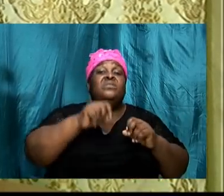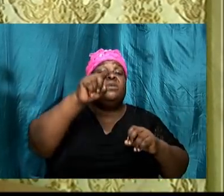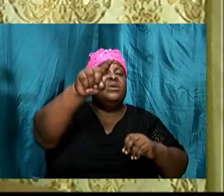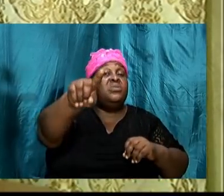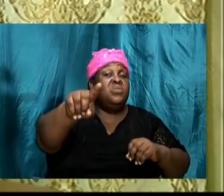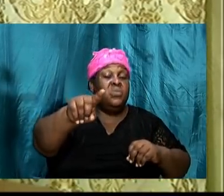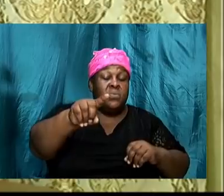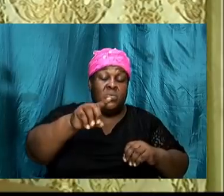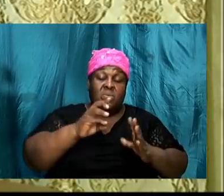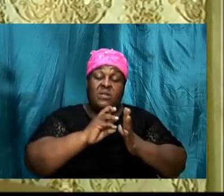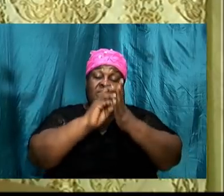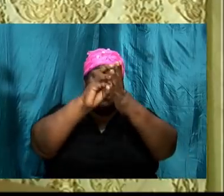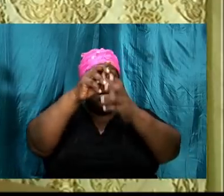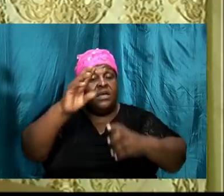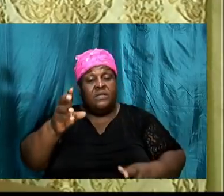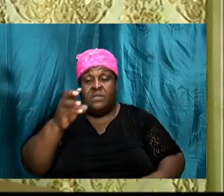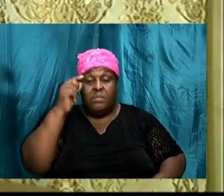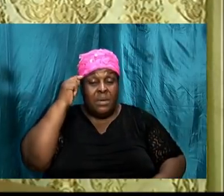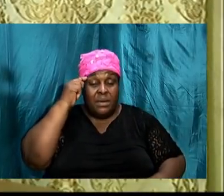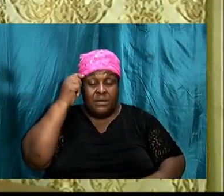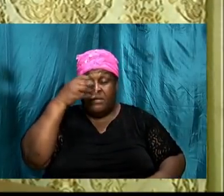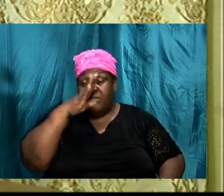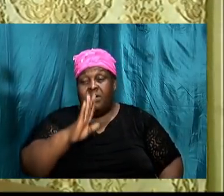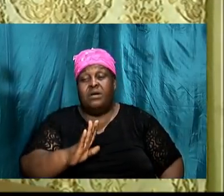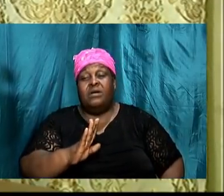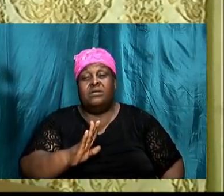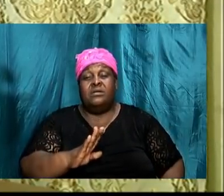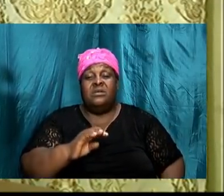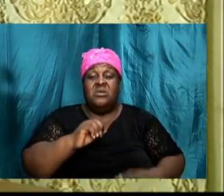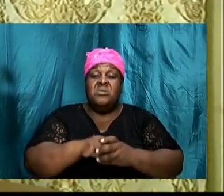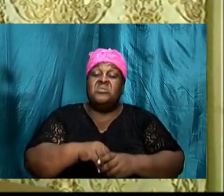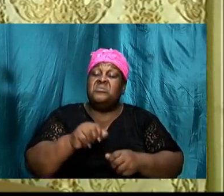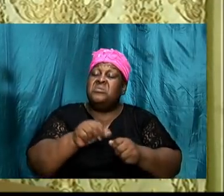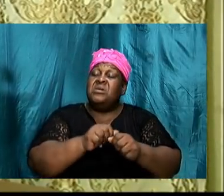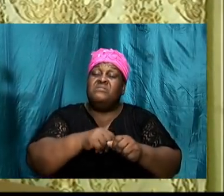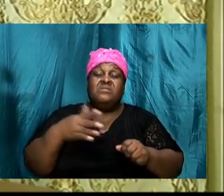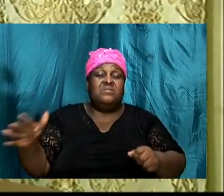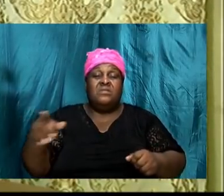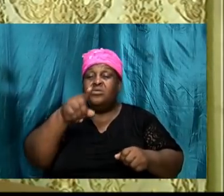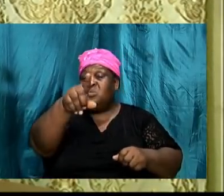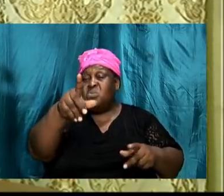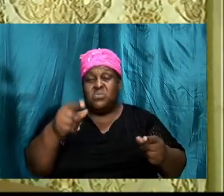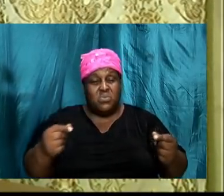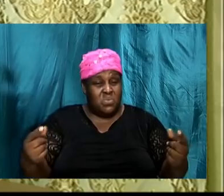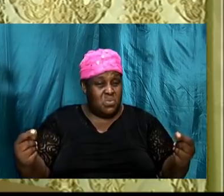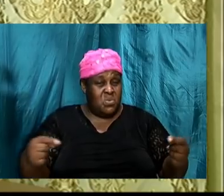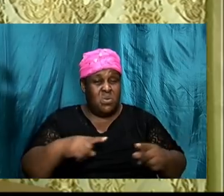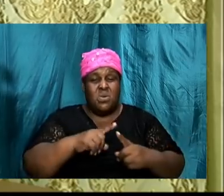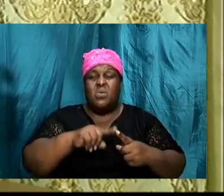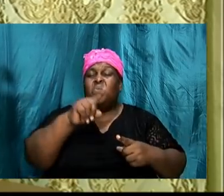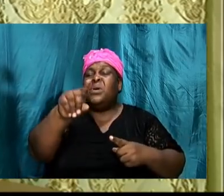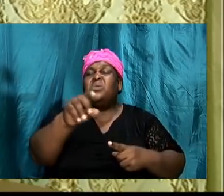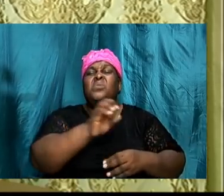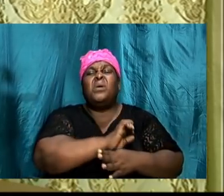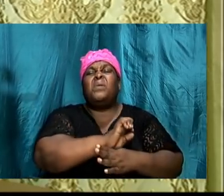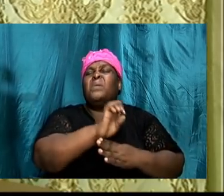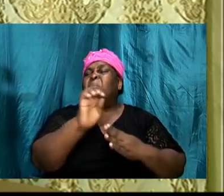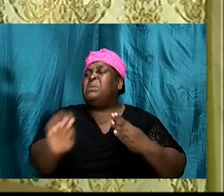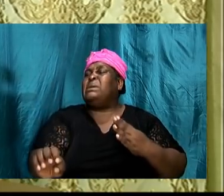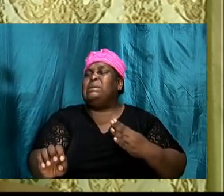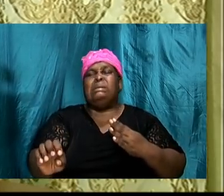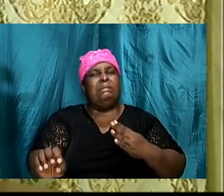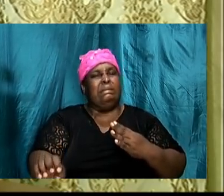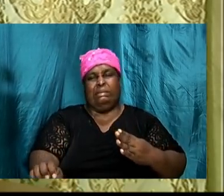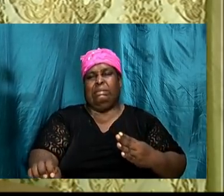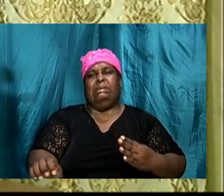find the mind of God in everything that you do. When you are completely sold out to God,